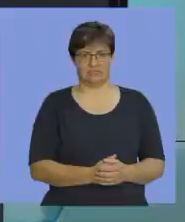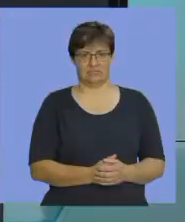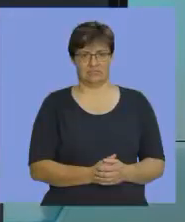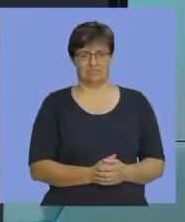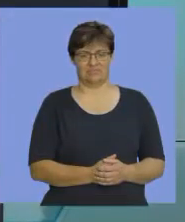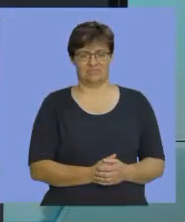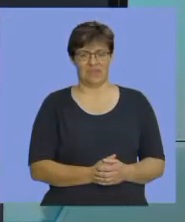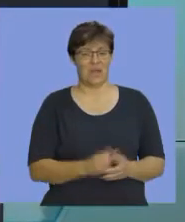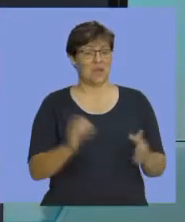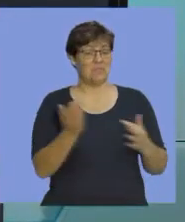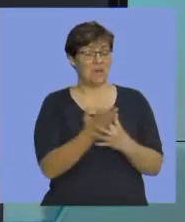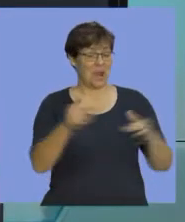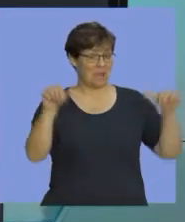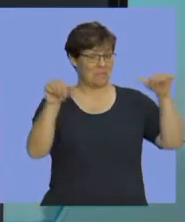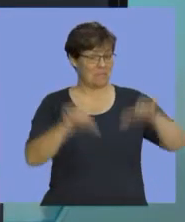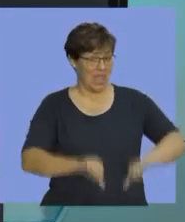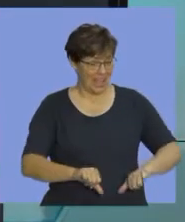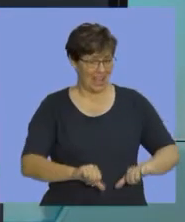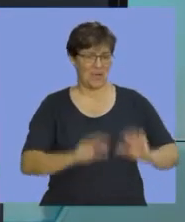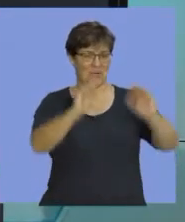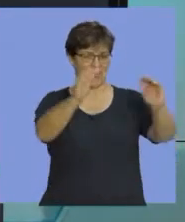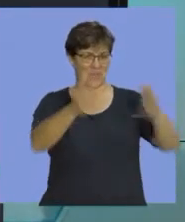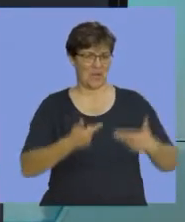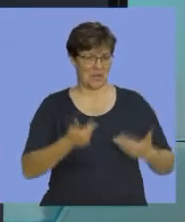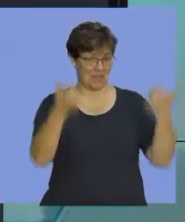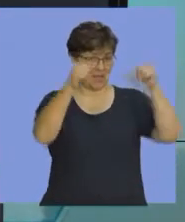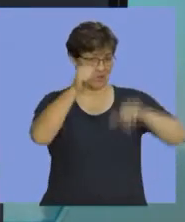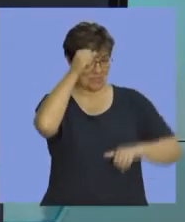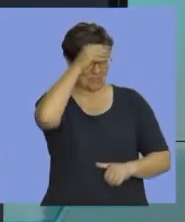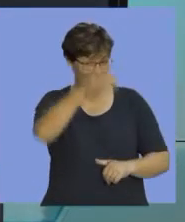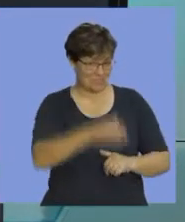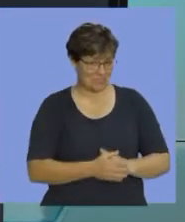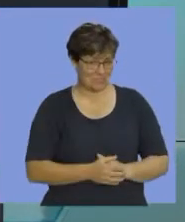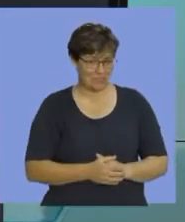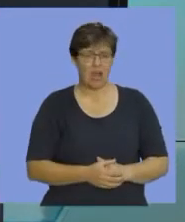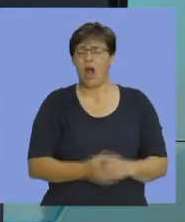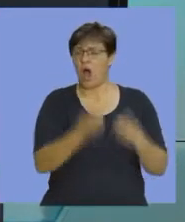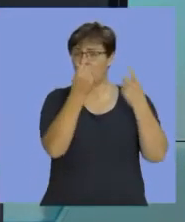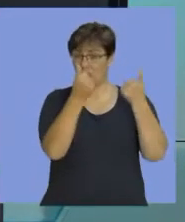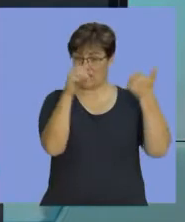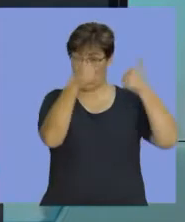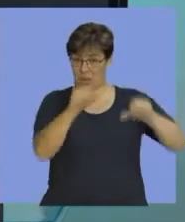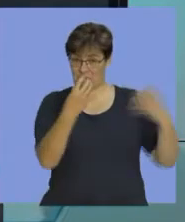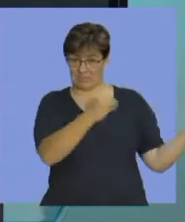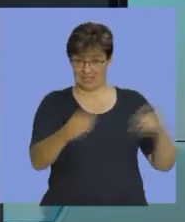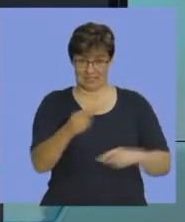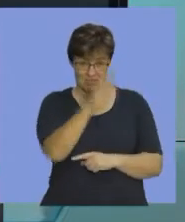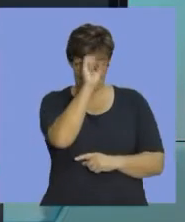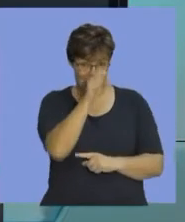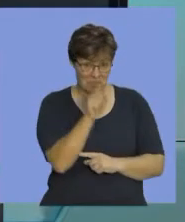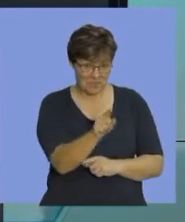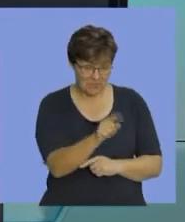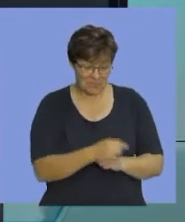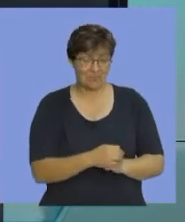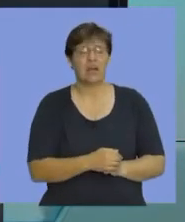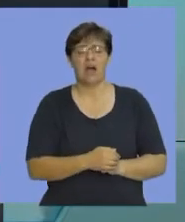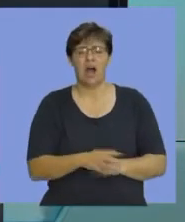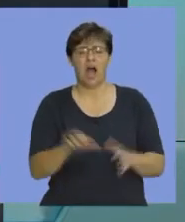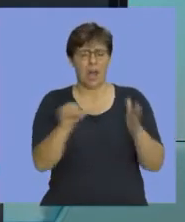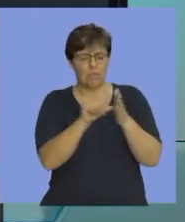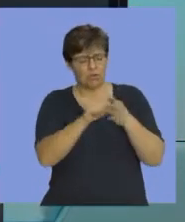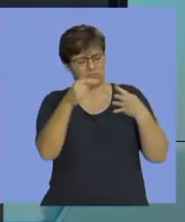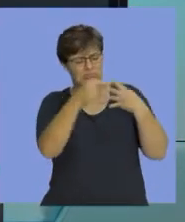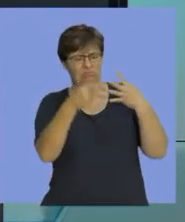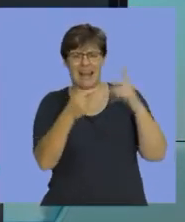Welcome back, accounting boffins, right? Remember, we're busy with cost accounting. We've dealt with all the important